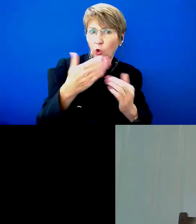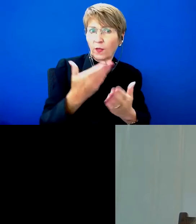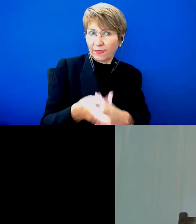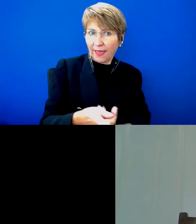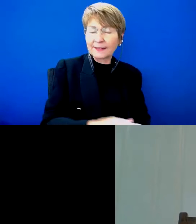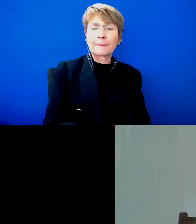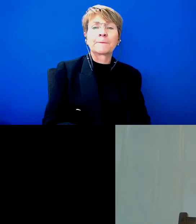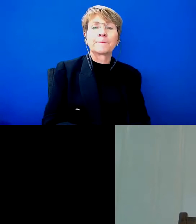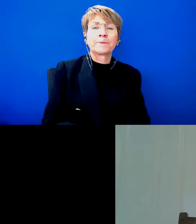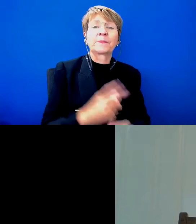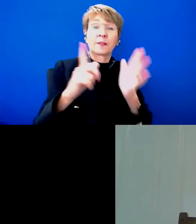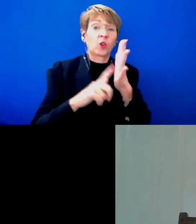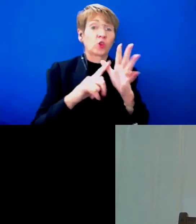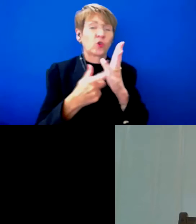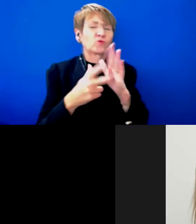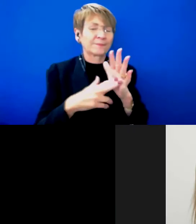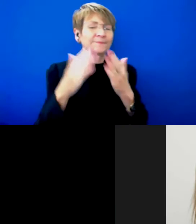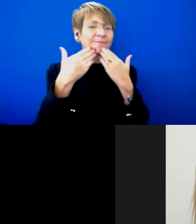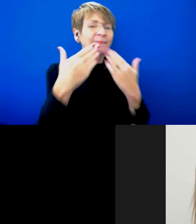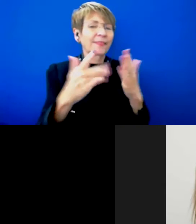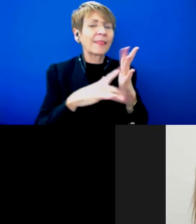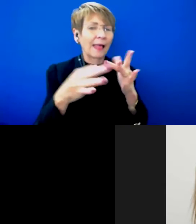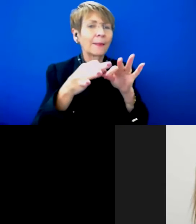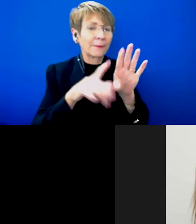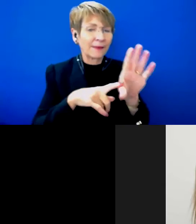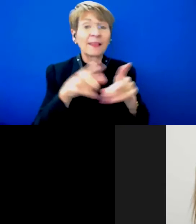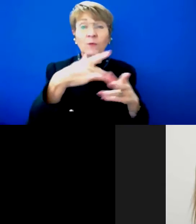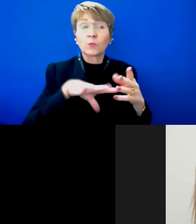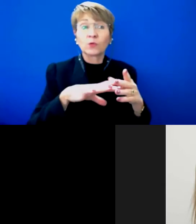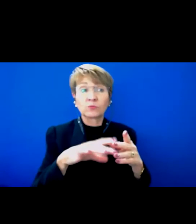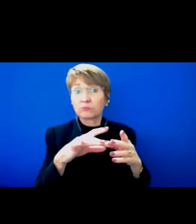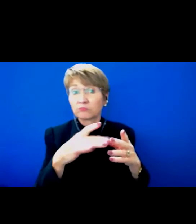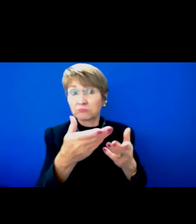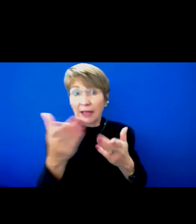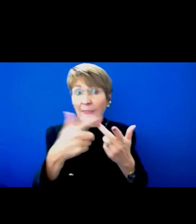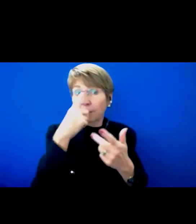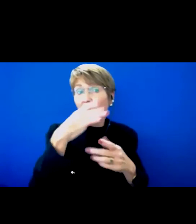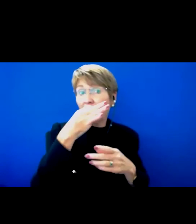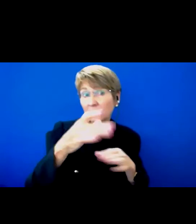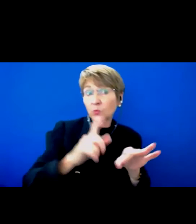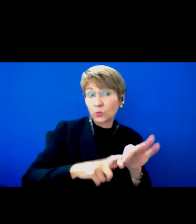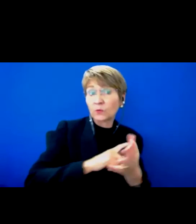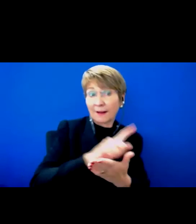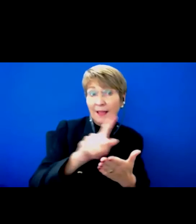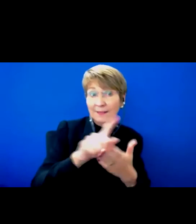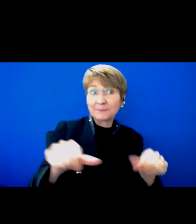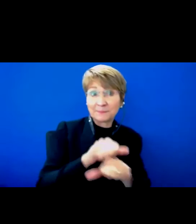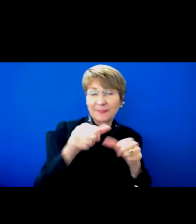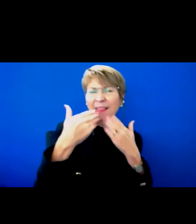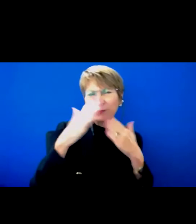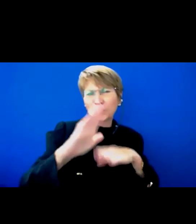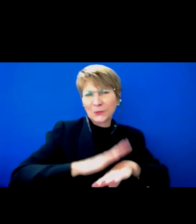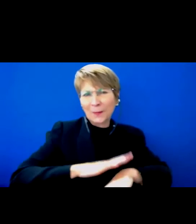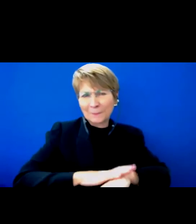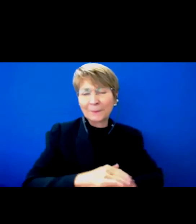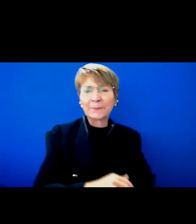but people might have questions later. So if you want to hang around, that would be fantastic. But thank you for your time. Now, during our last